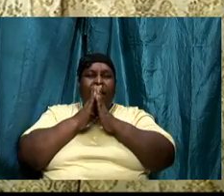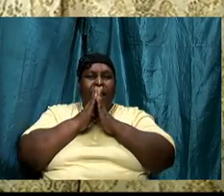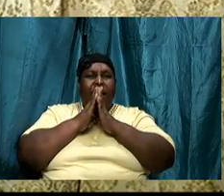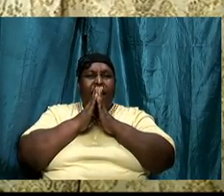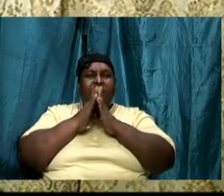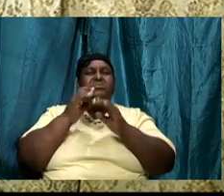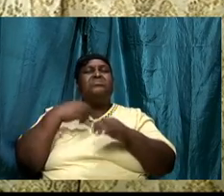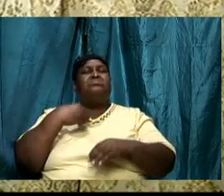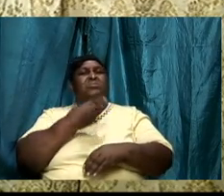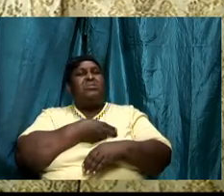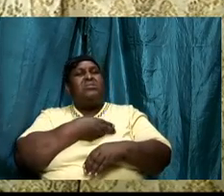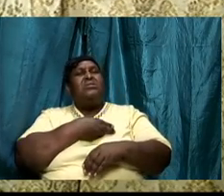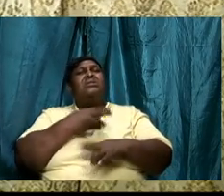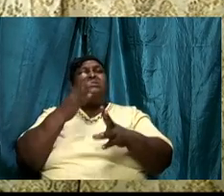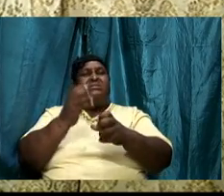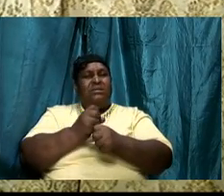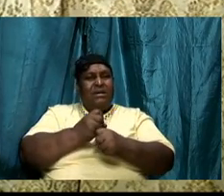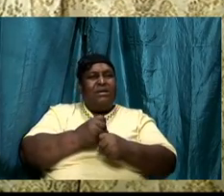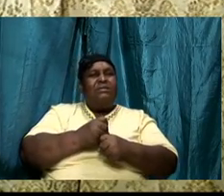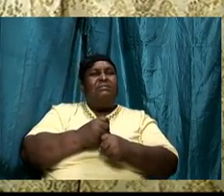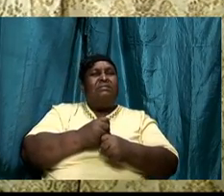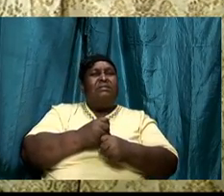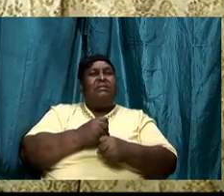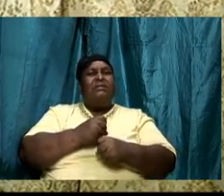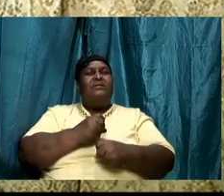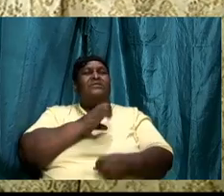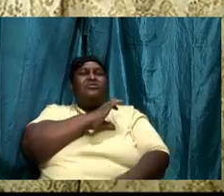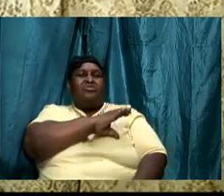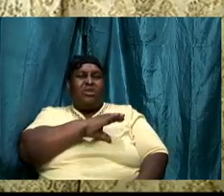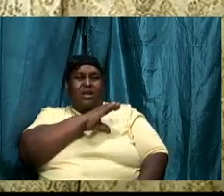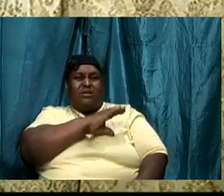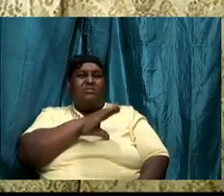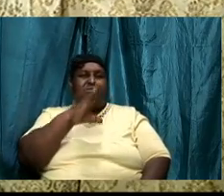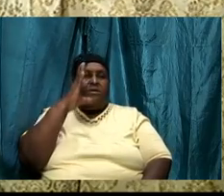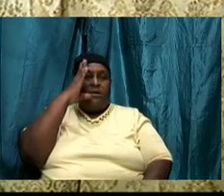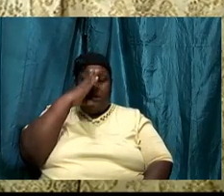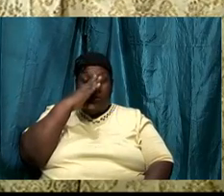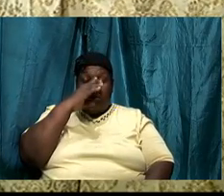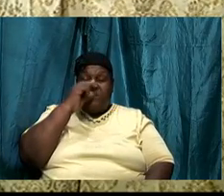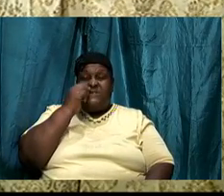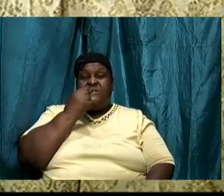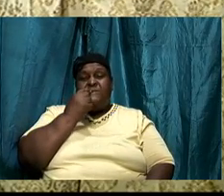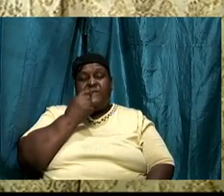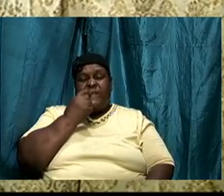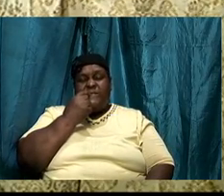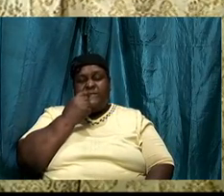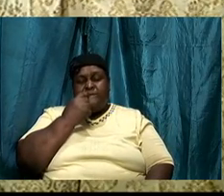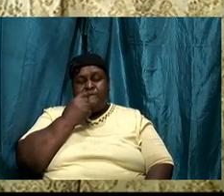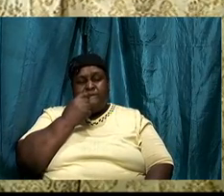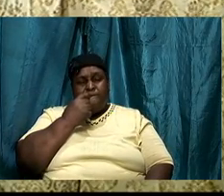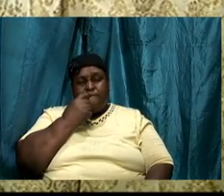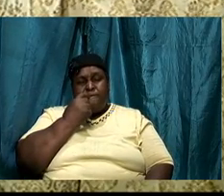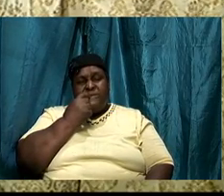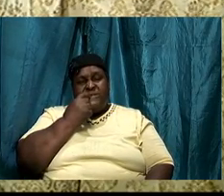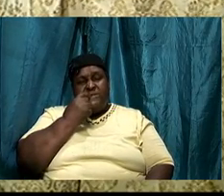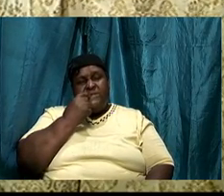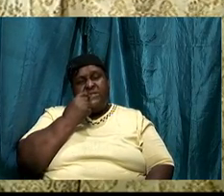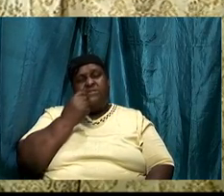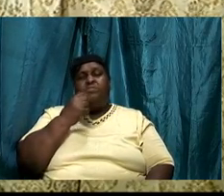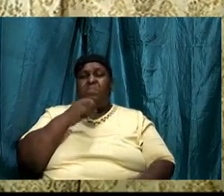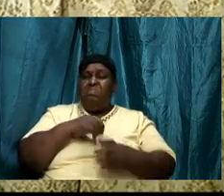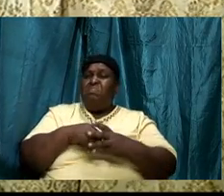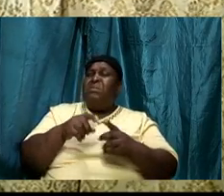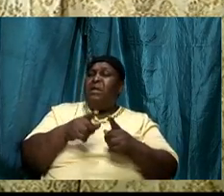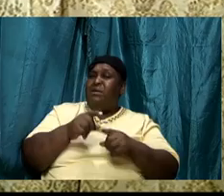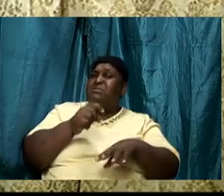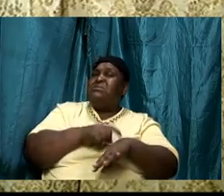seriously and do the reading because in a little while we are going to do some meditating on some of these very